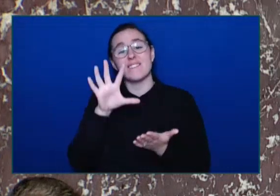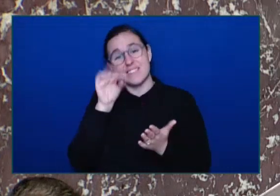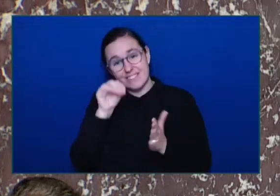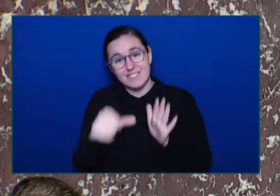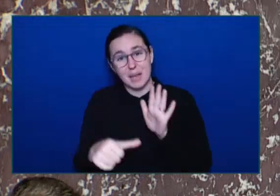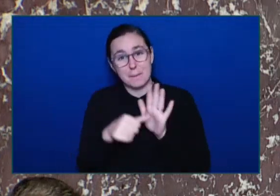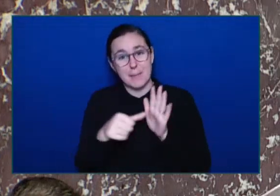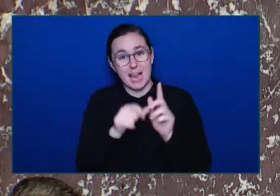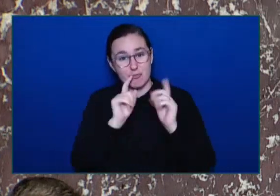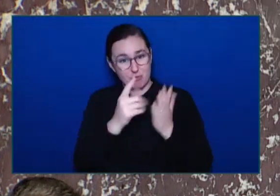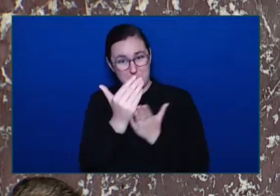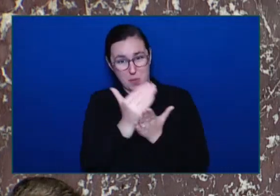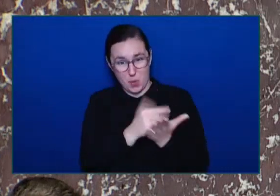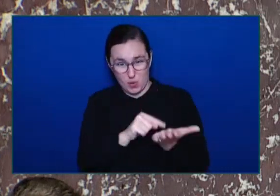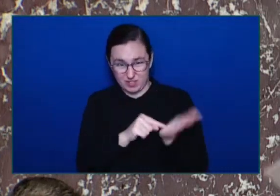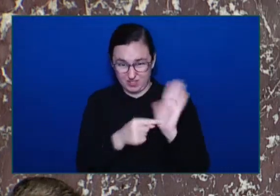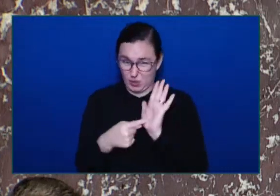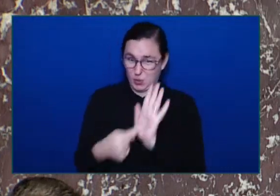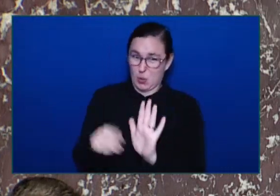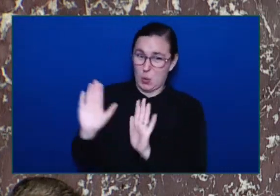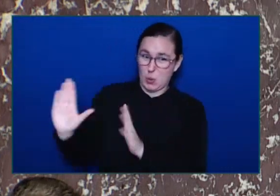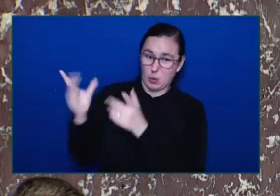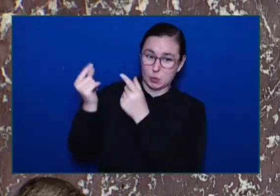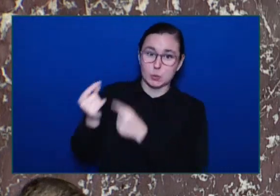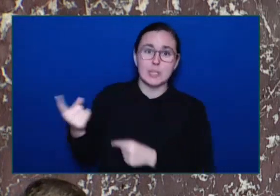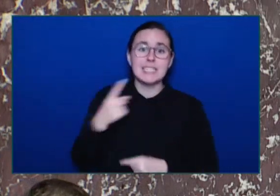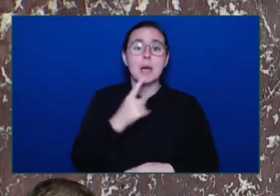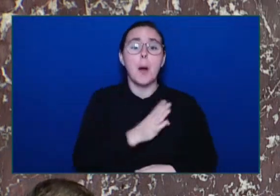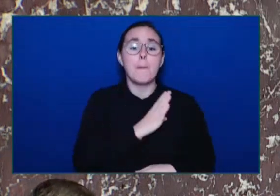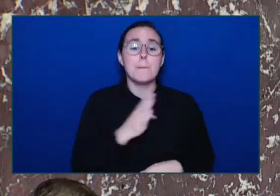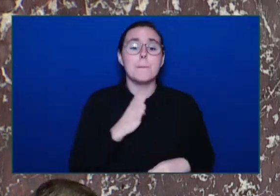to do with wrongdoing And wrong actions going on at BC housing?